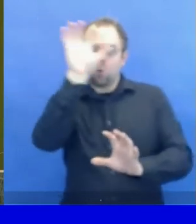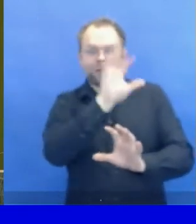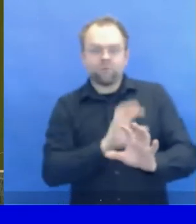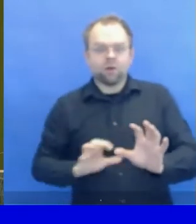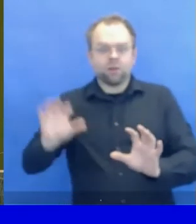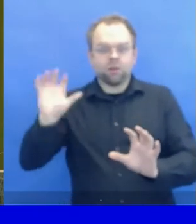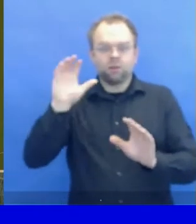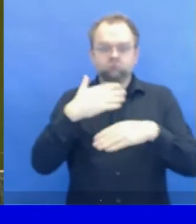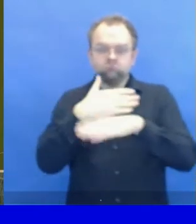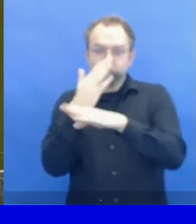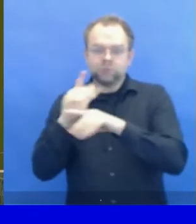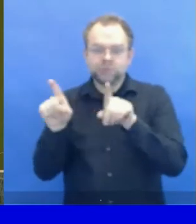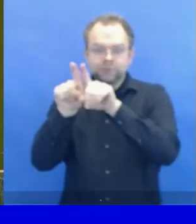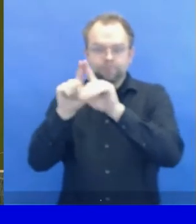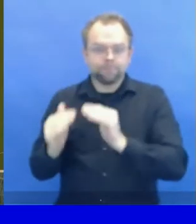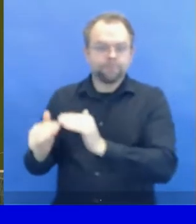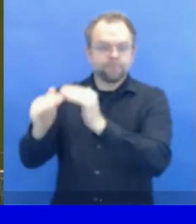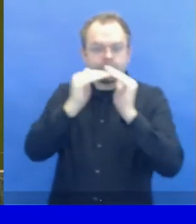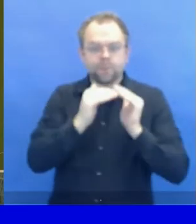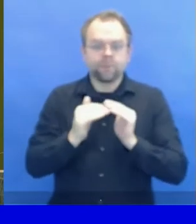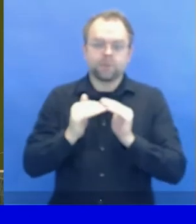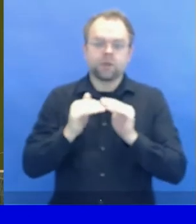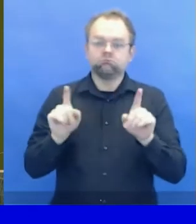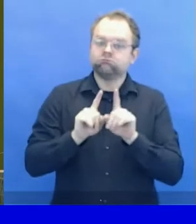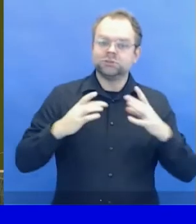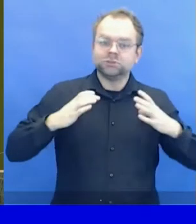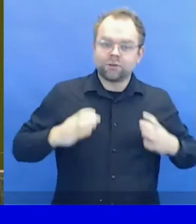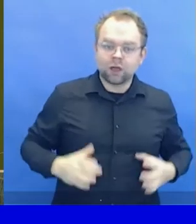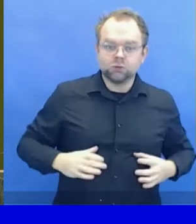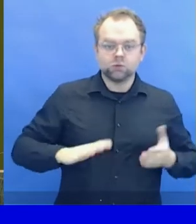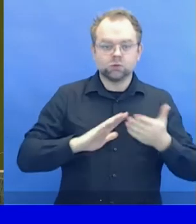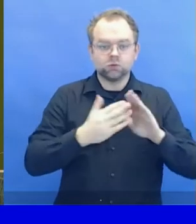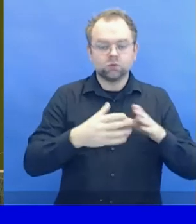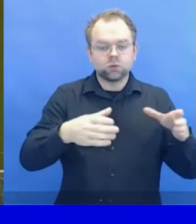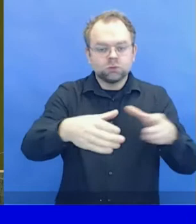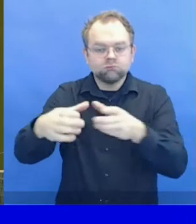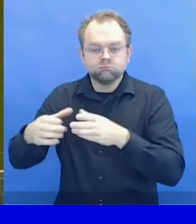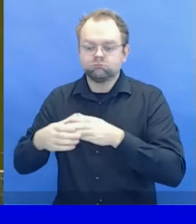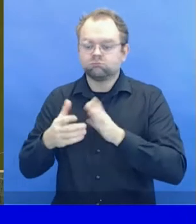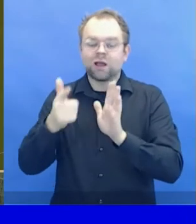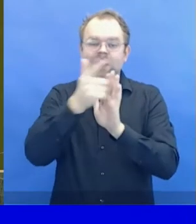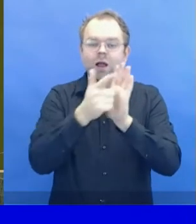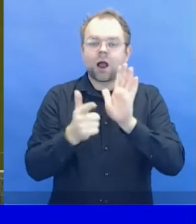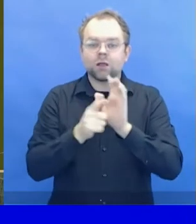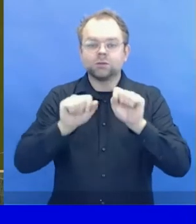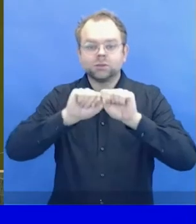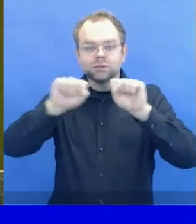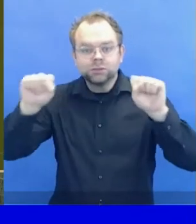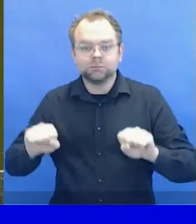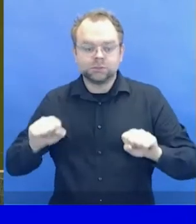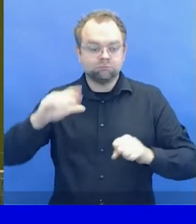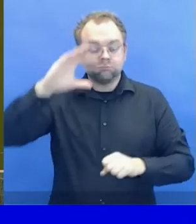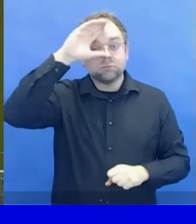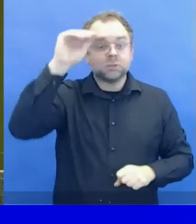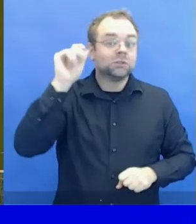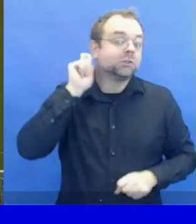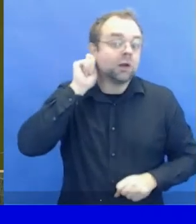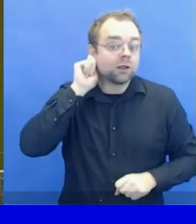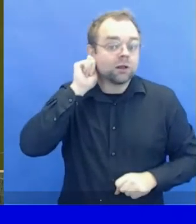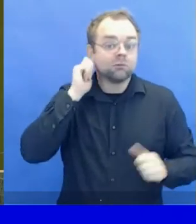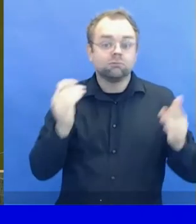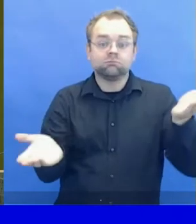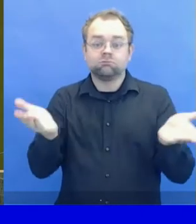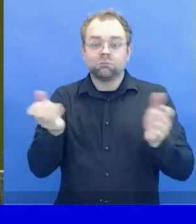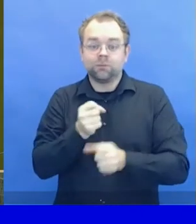The nine members whose terms are due to expire on 31st December 2020 are the following.